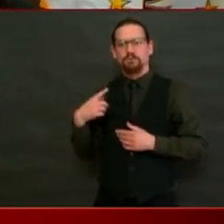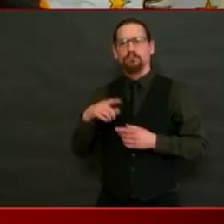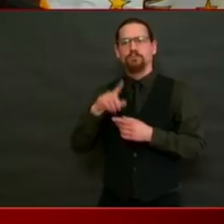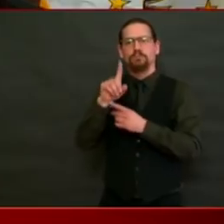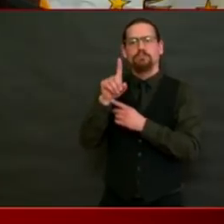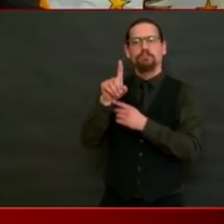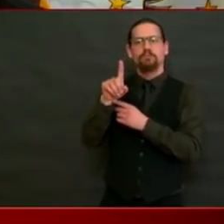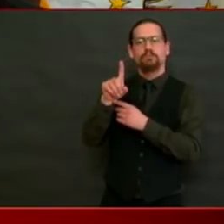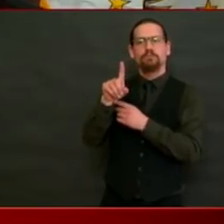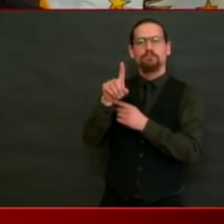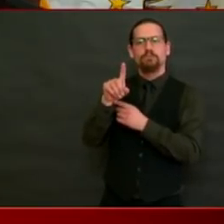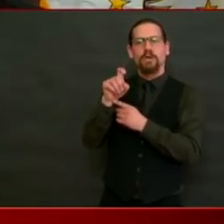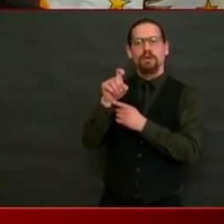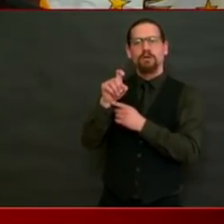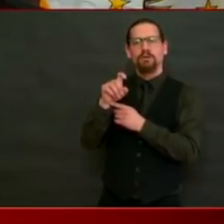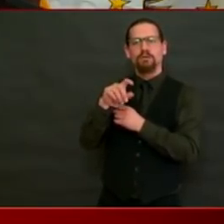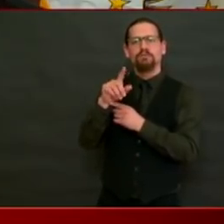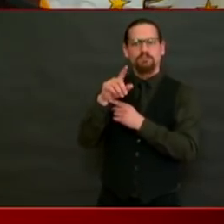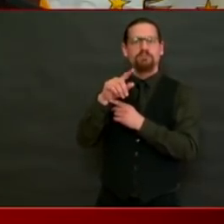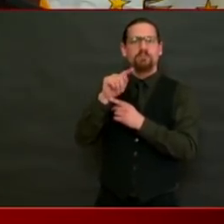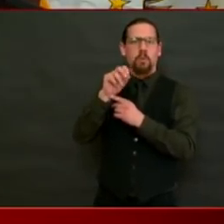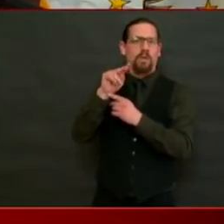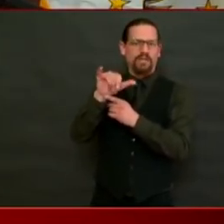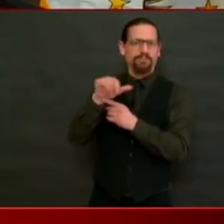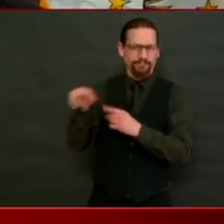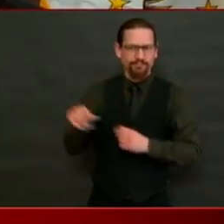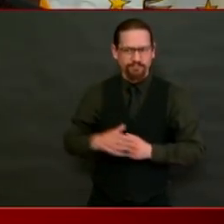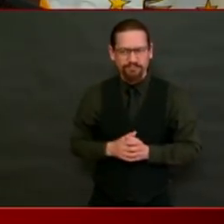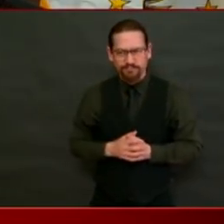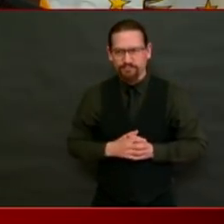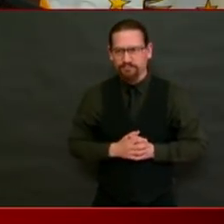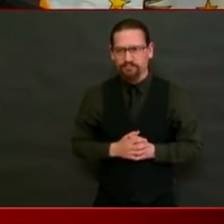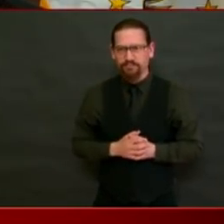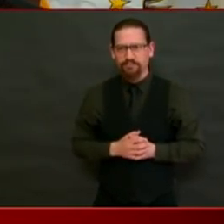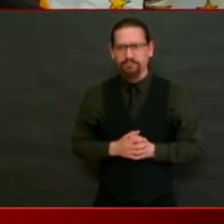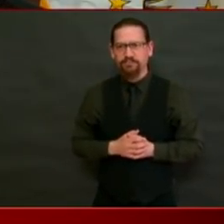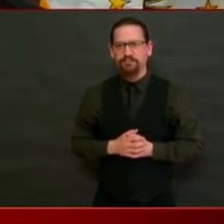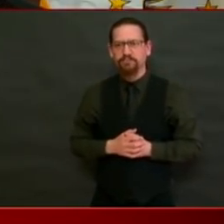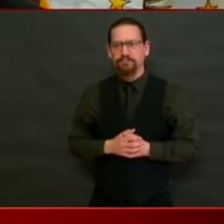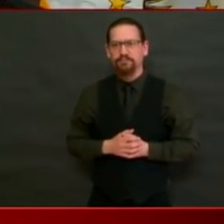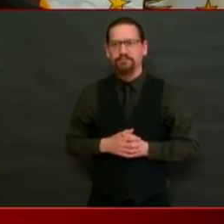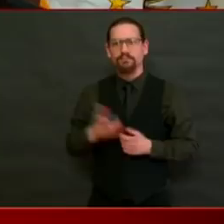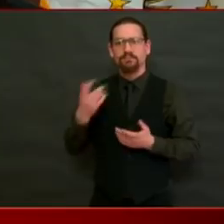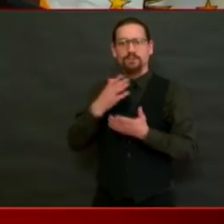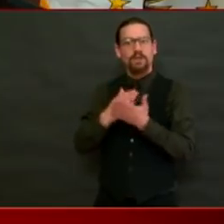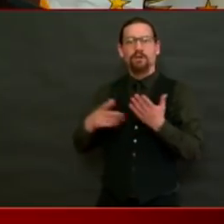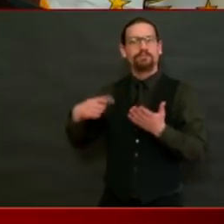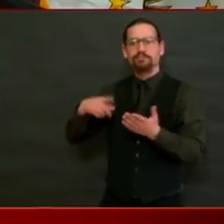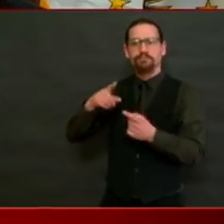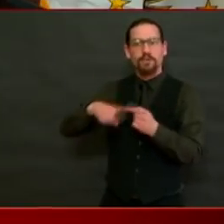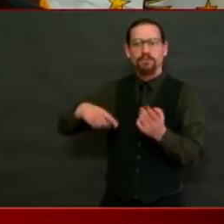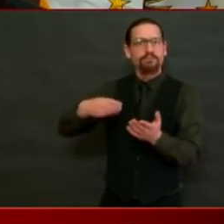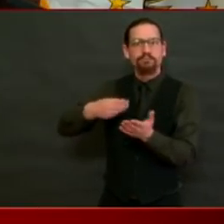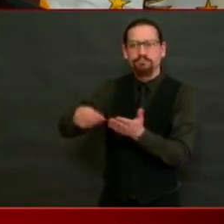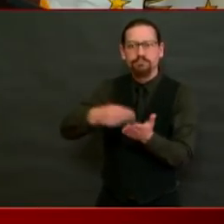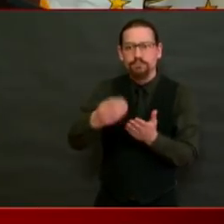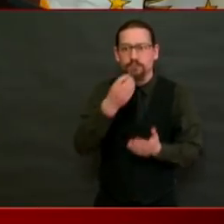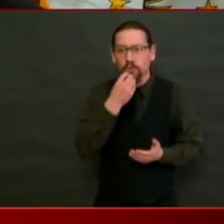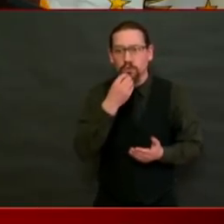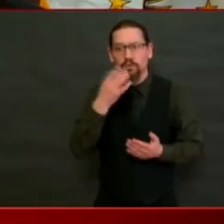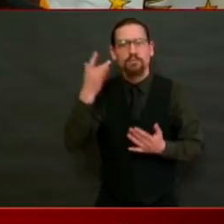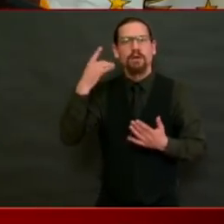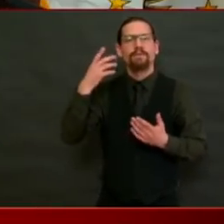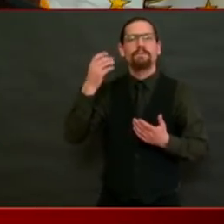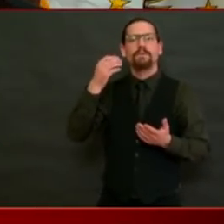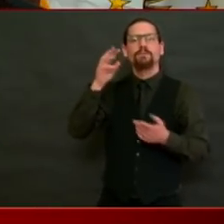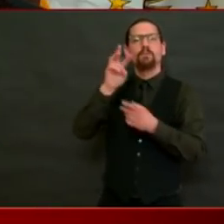being put in place for WIC recipients who cannot buy groceries because the products that qualify as WIC approved are not available because markets